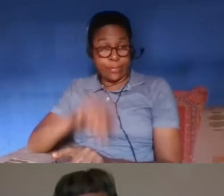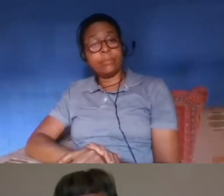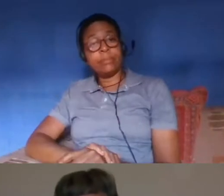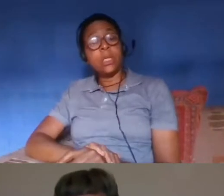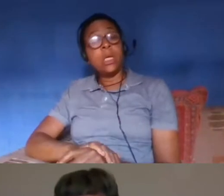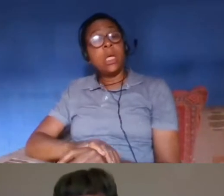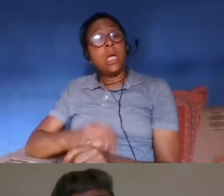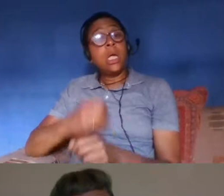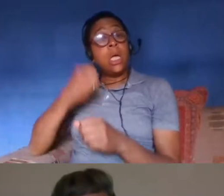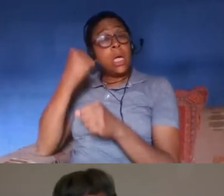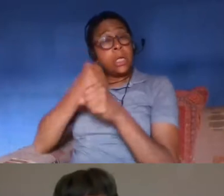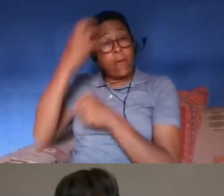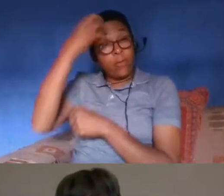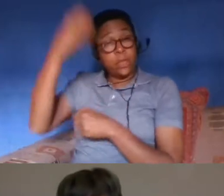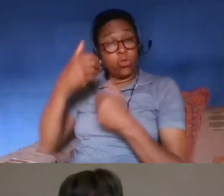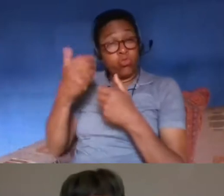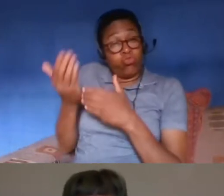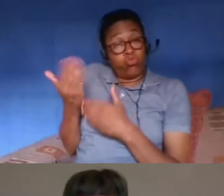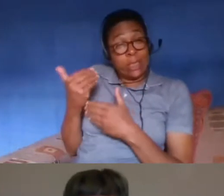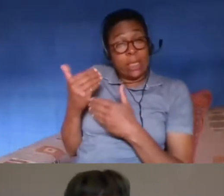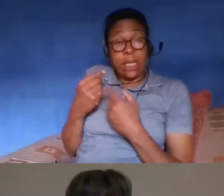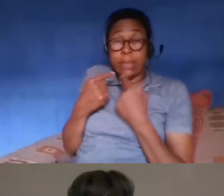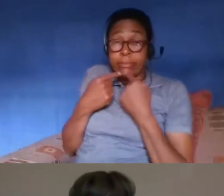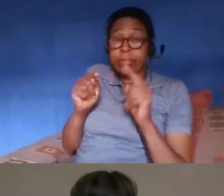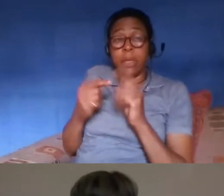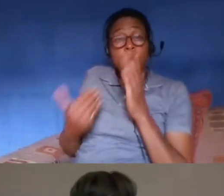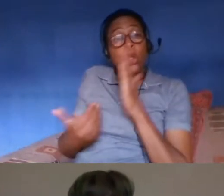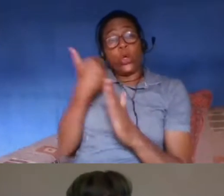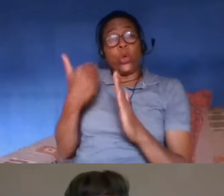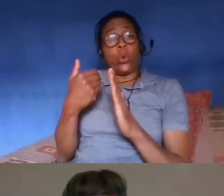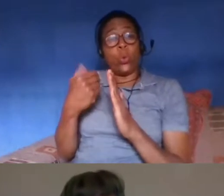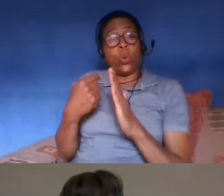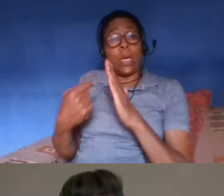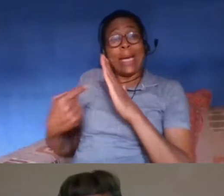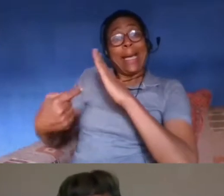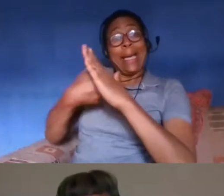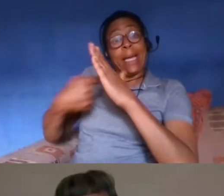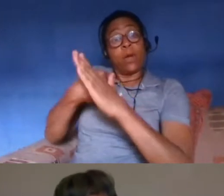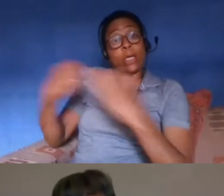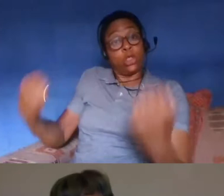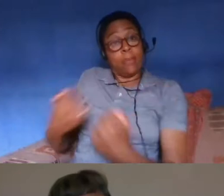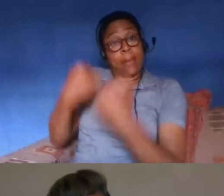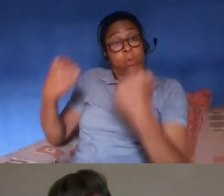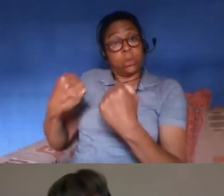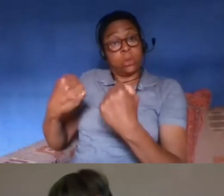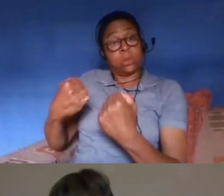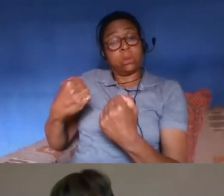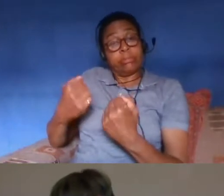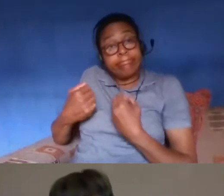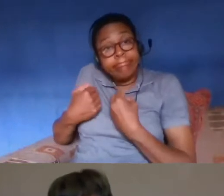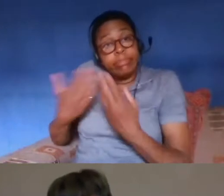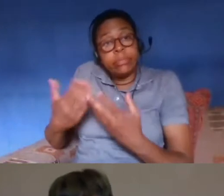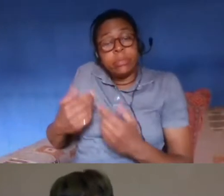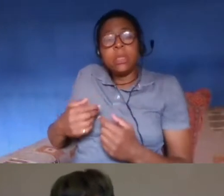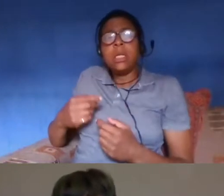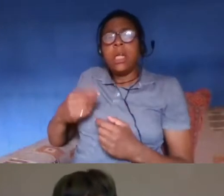measures uh that's been published on the gov.uk website does the home office have the power to withdraw these concessions whenever they please and